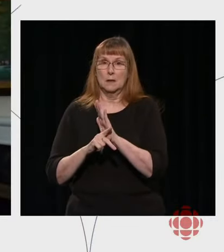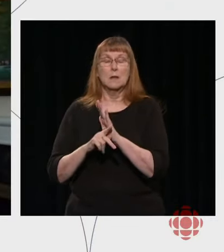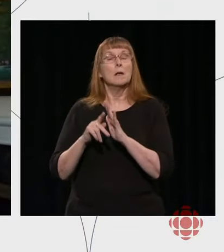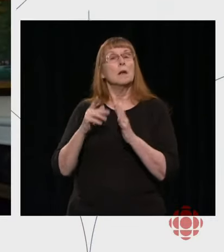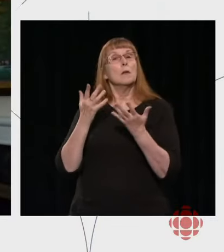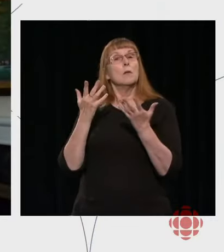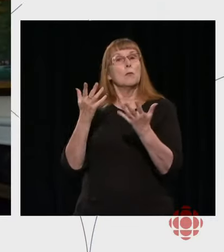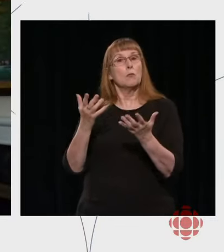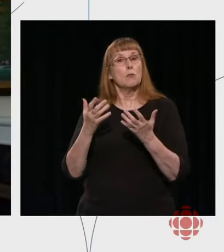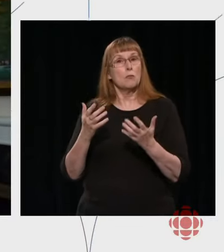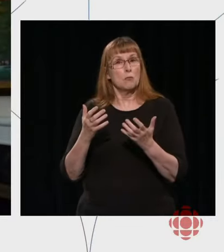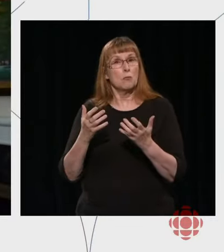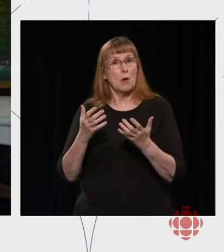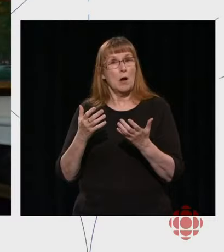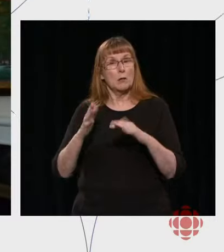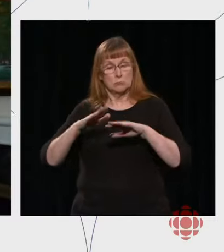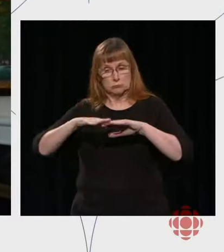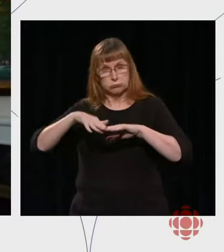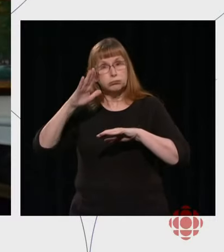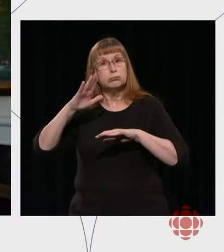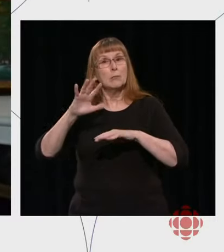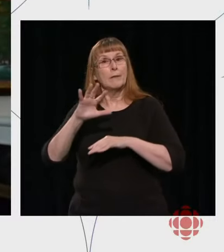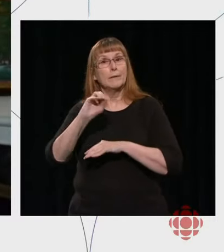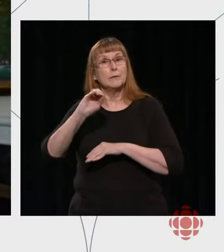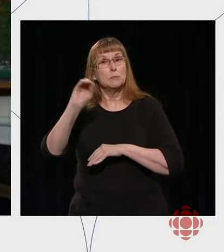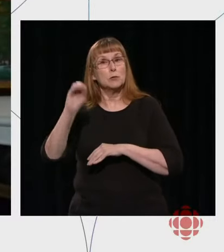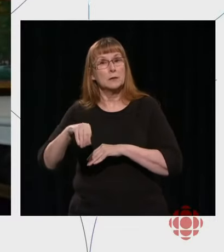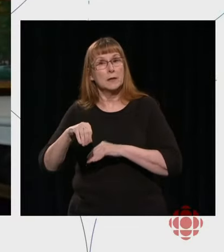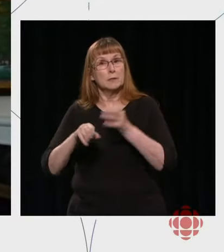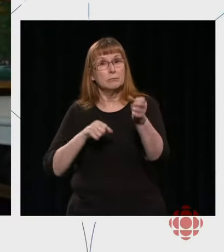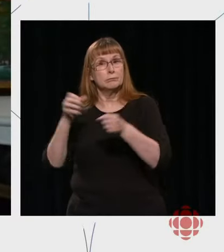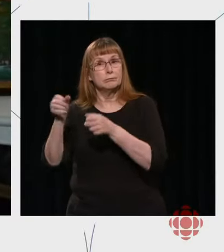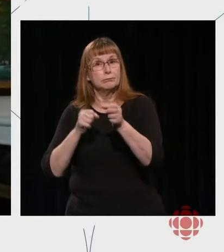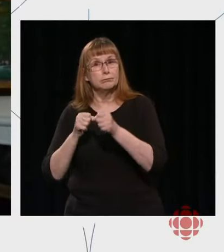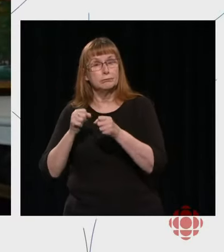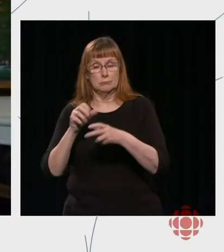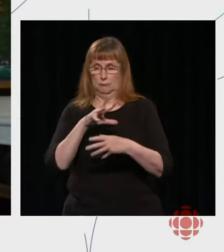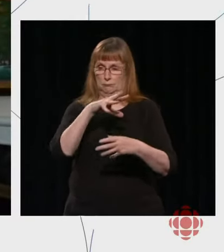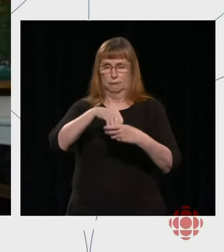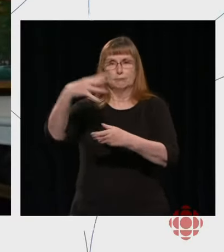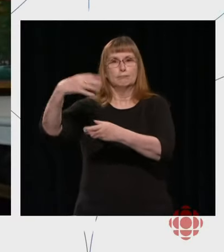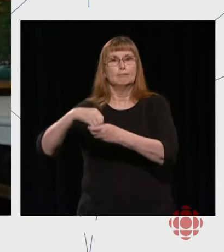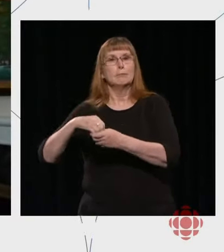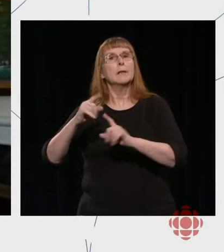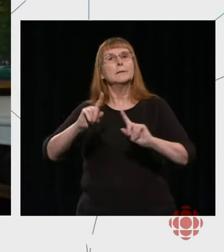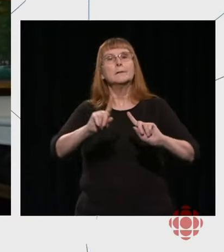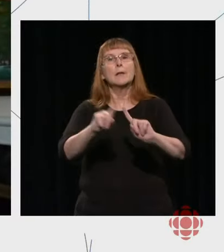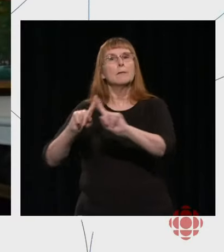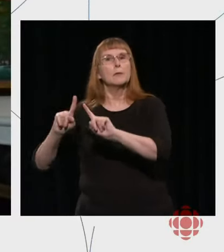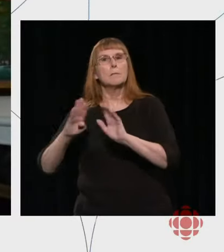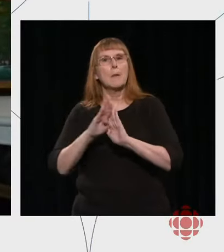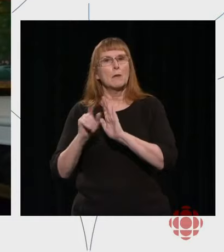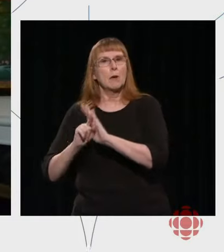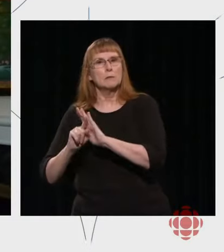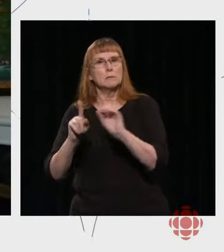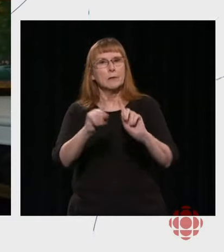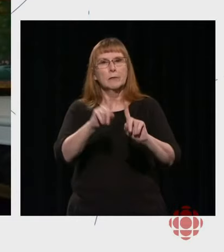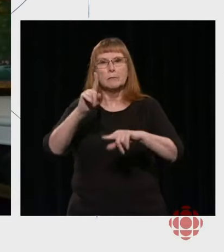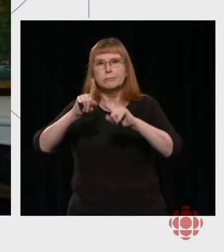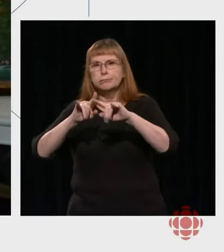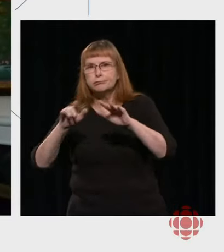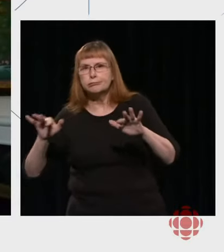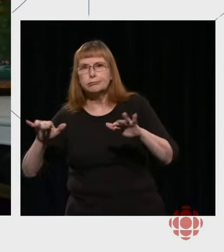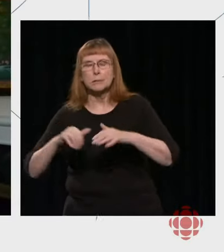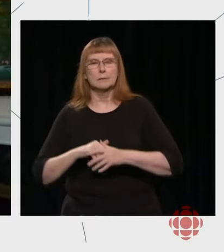of people will come from diversity. Now, when it comes to TV, radio,